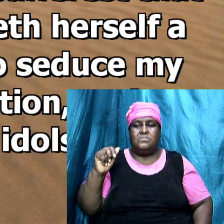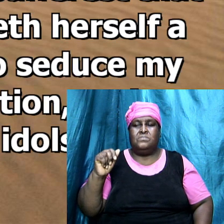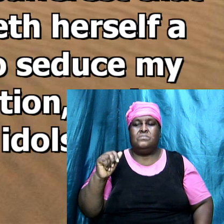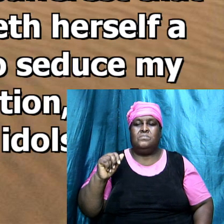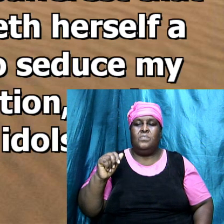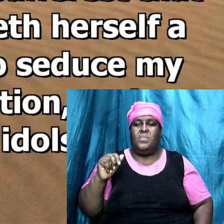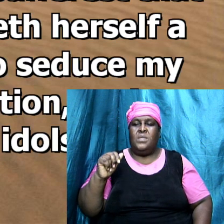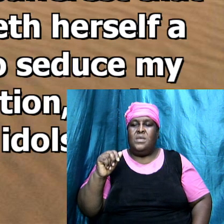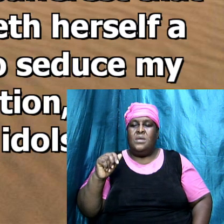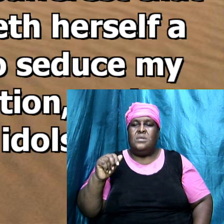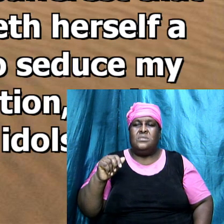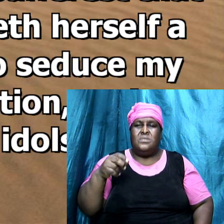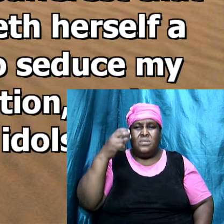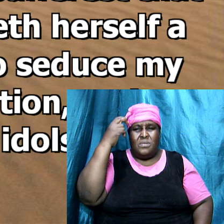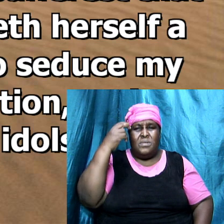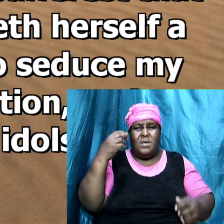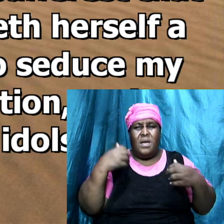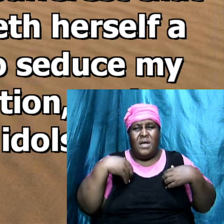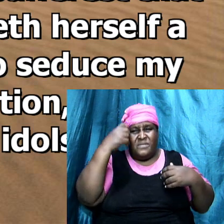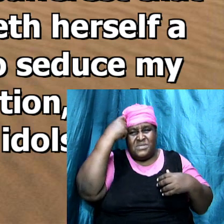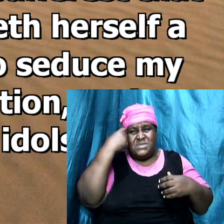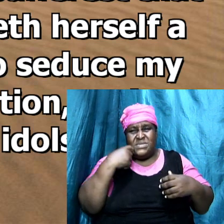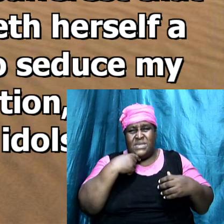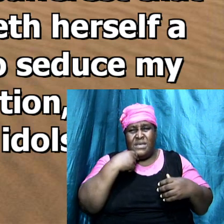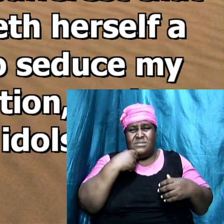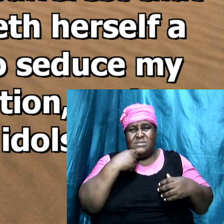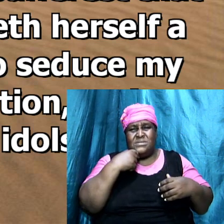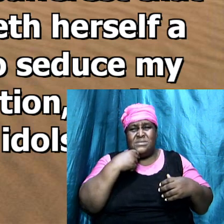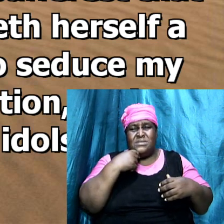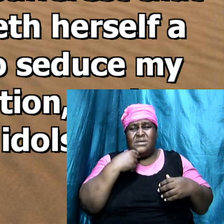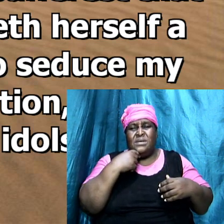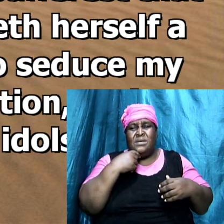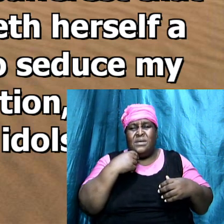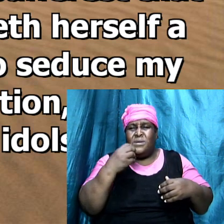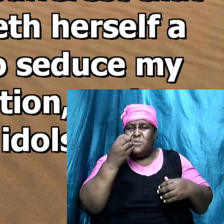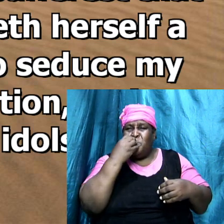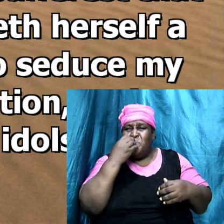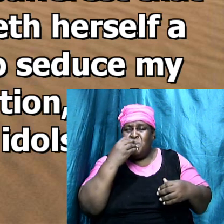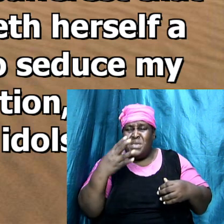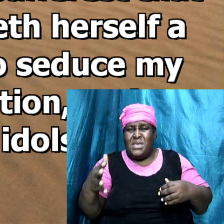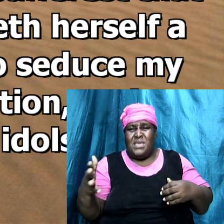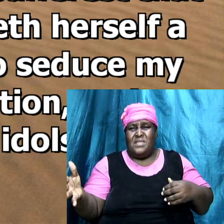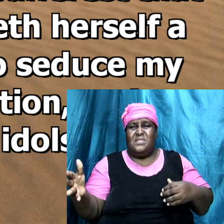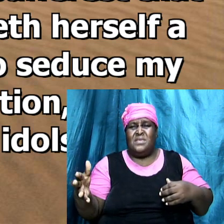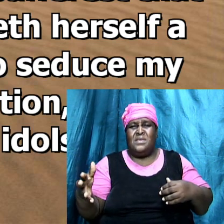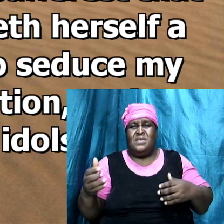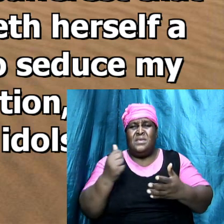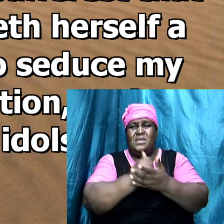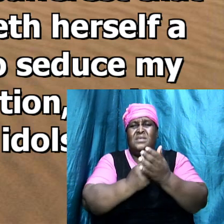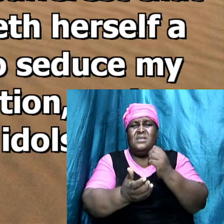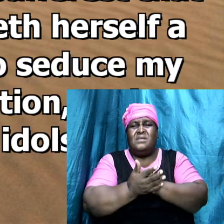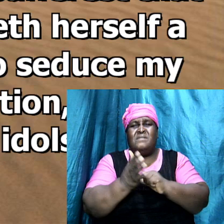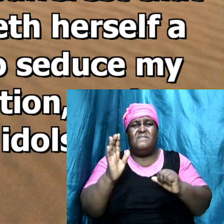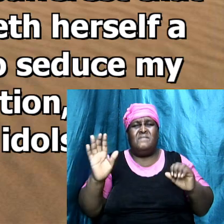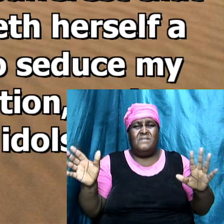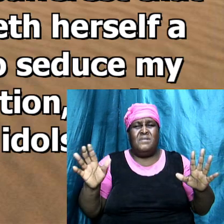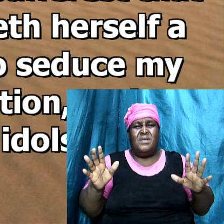to seduce my servants to commit fornication and to eating sacrifice unto idols